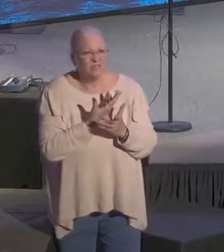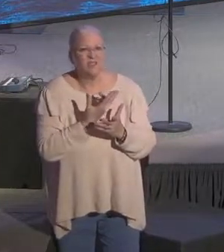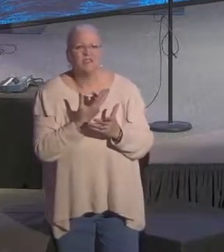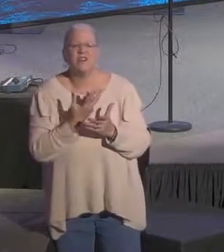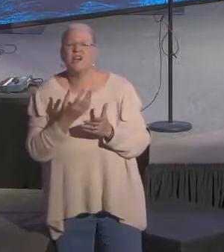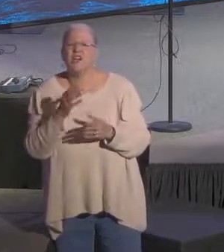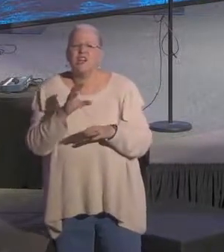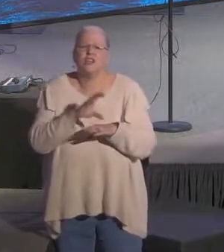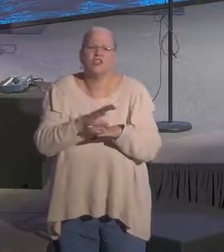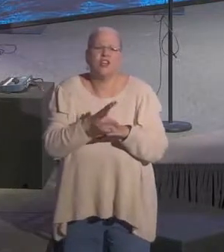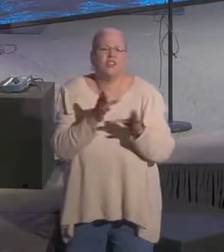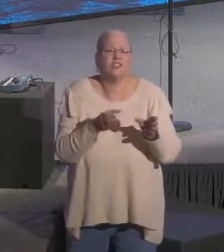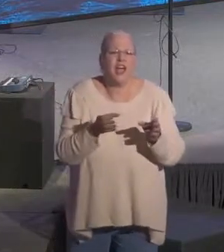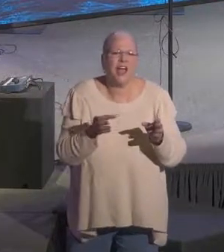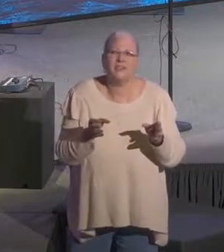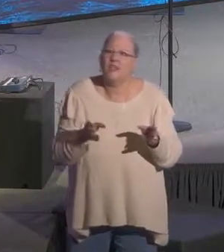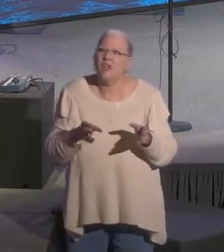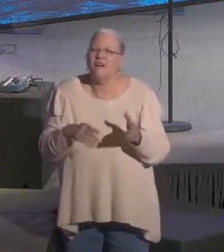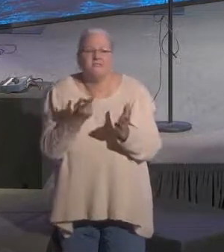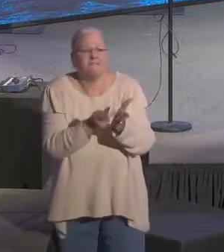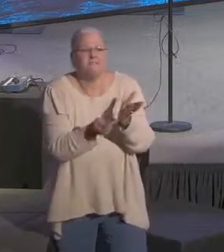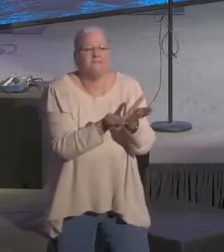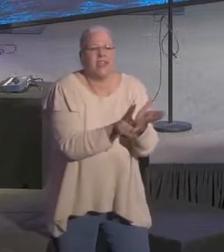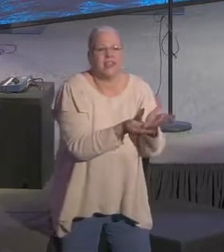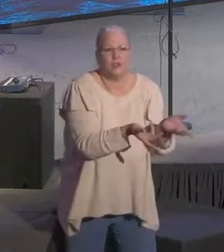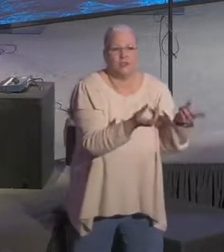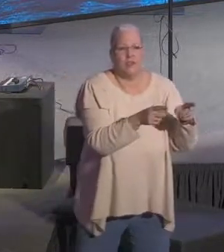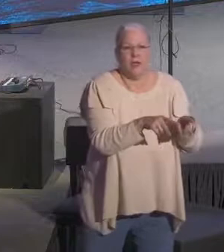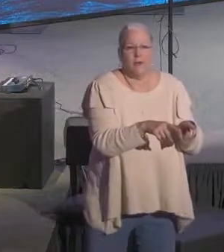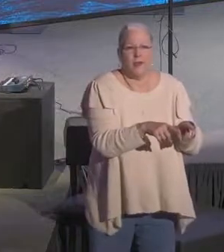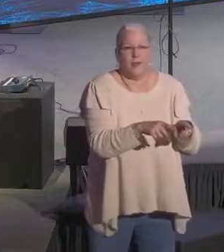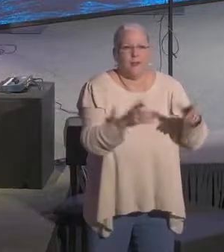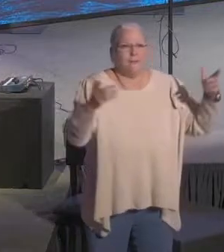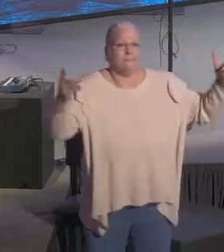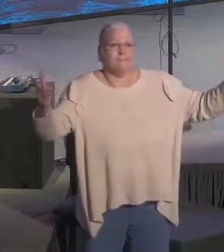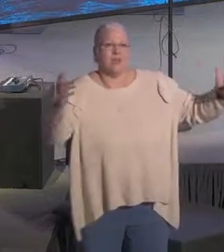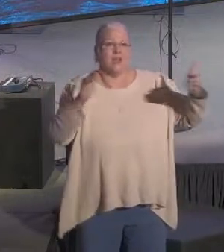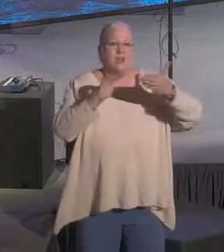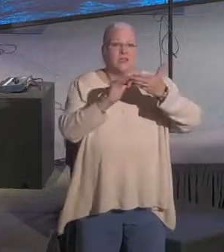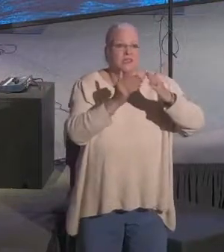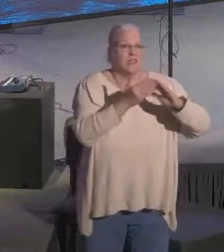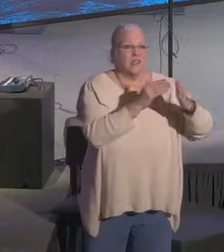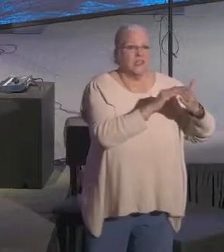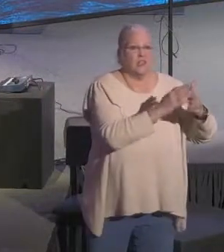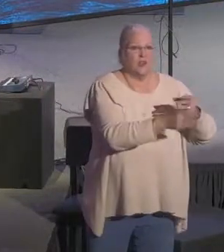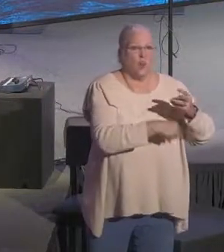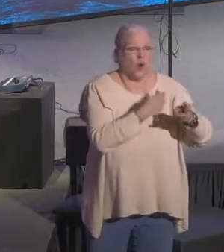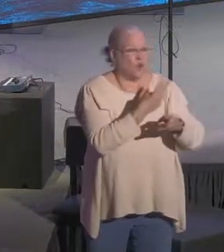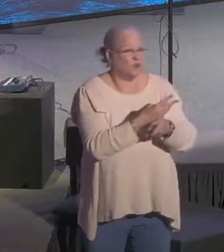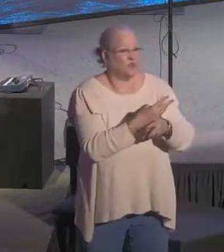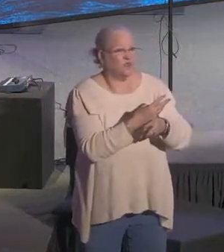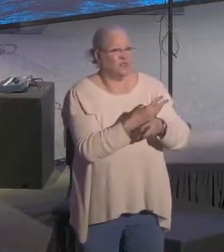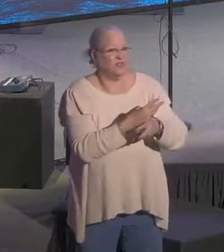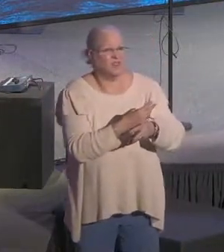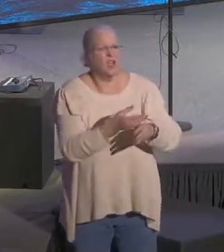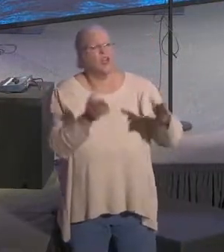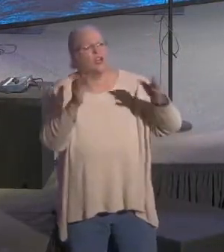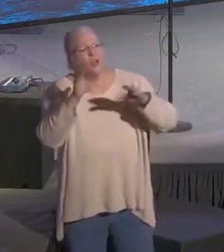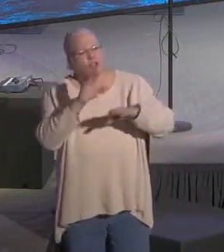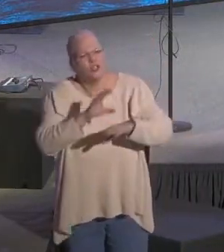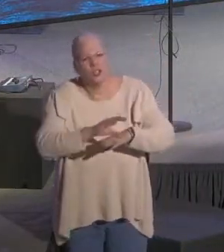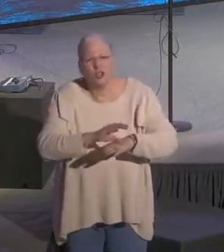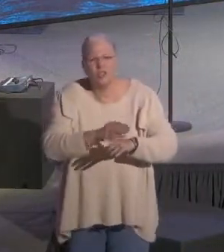The church has moral failures going on in some of the biggest cities in the world. The church has been